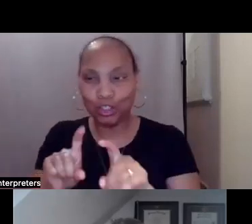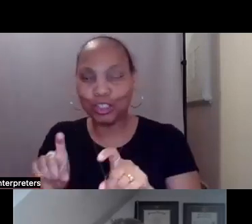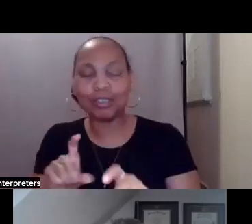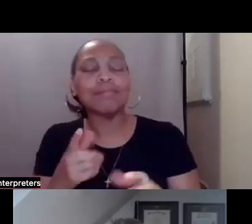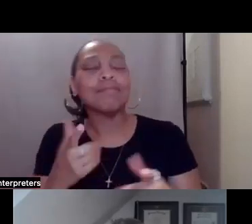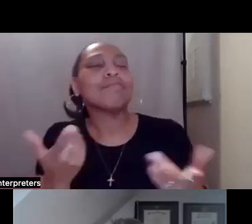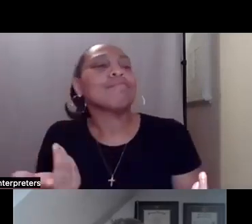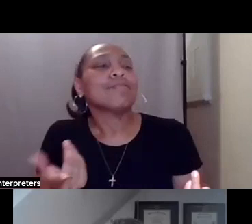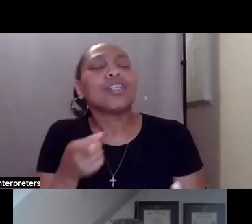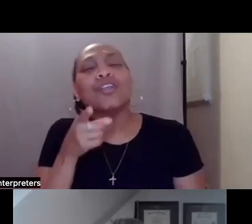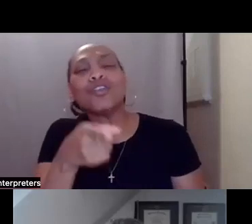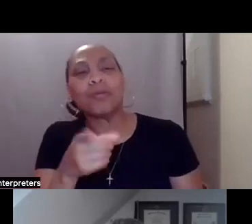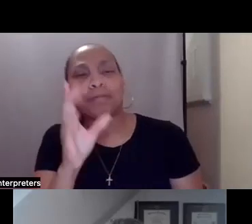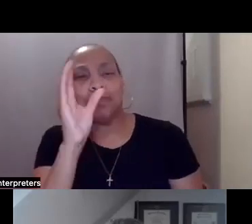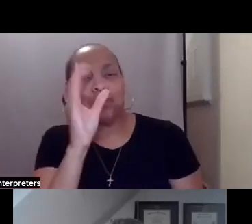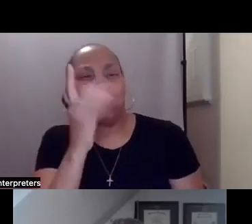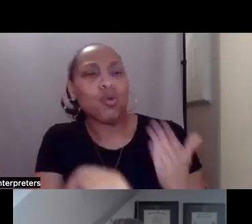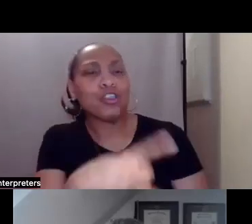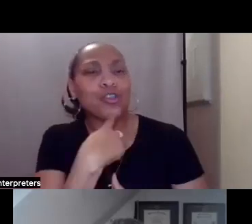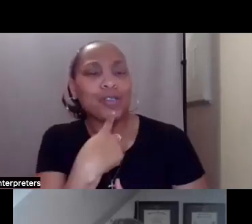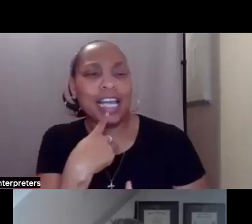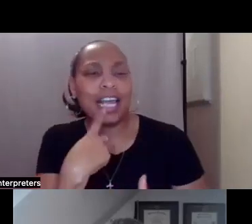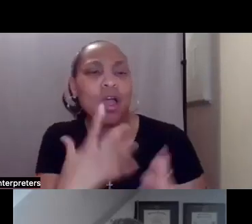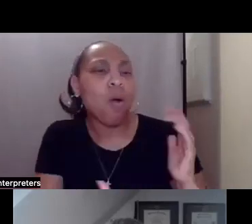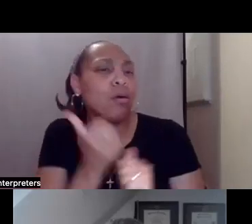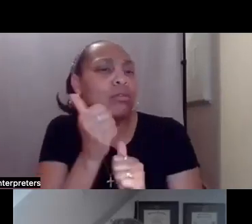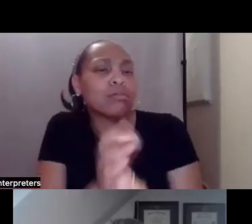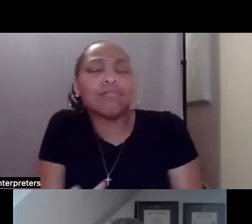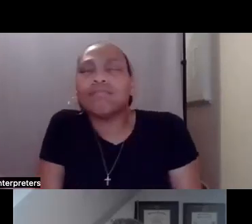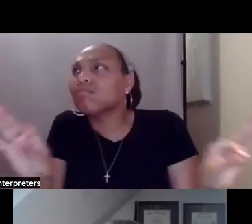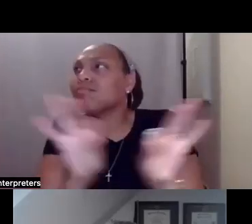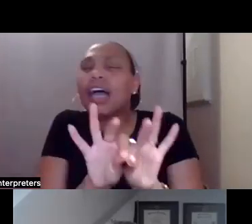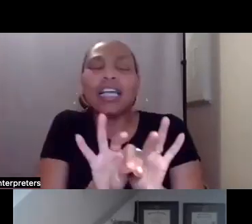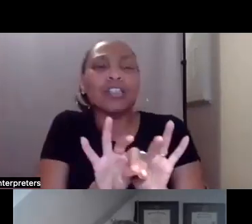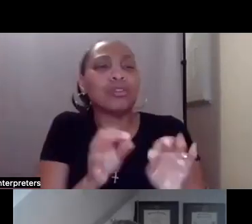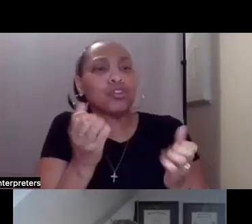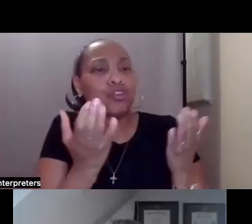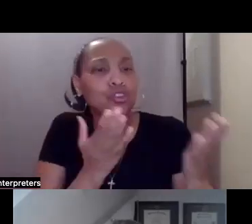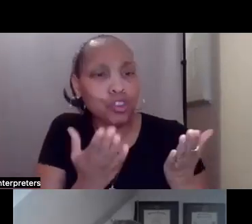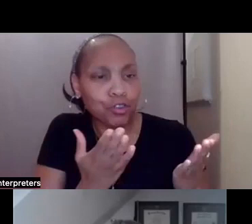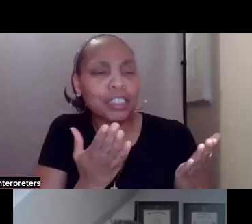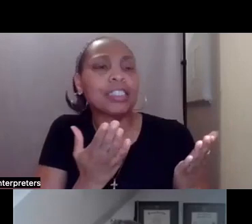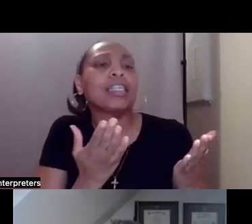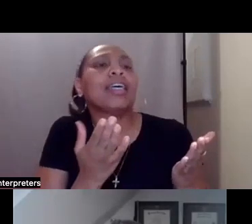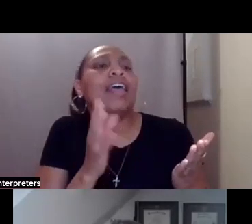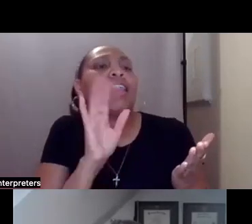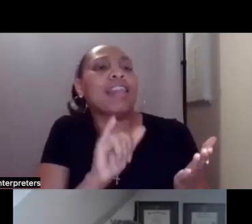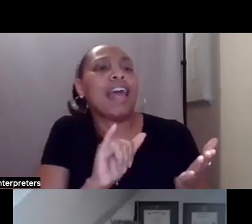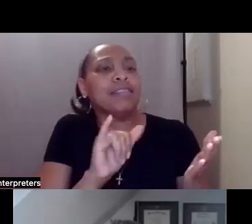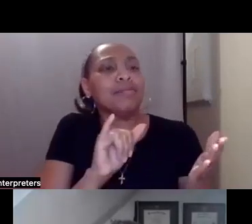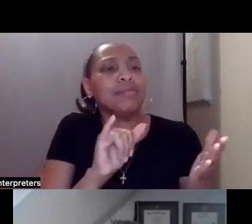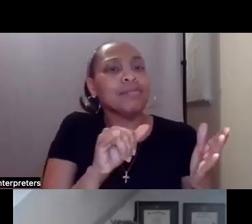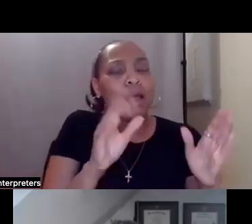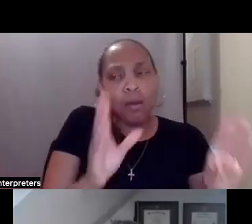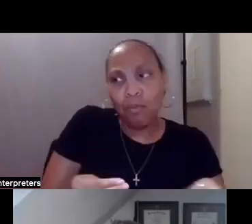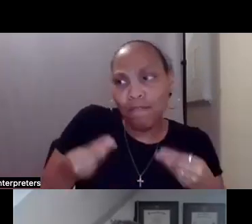valuable assistance or service that a support coordinate coordinator provides to a person and their family